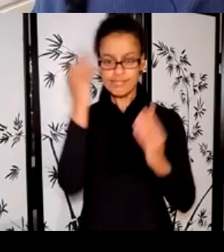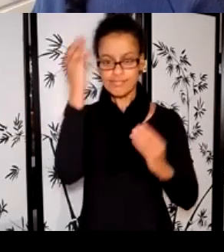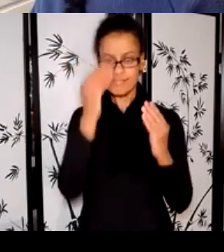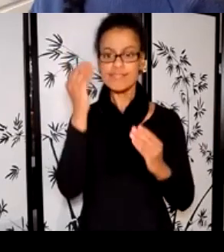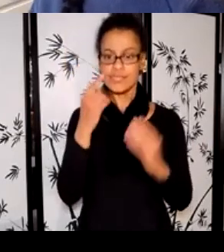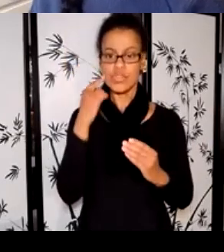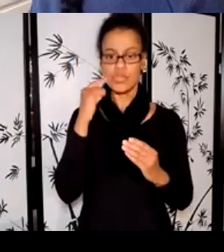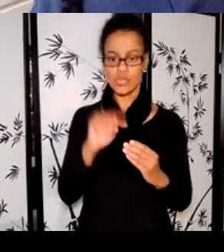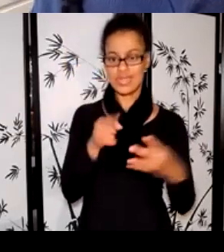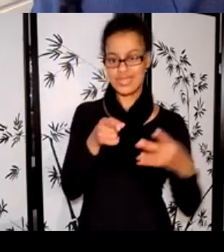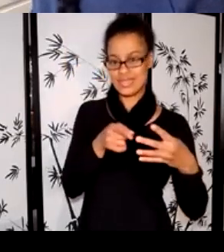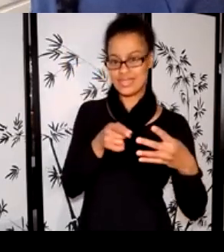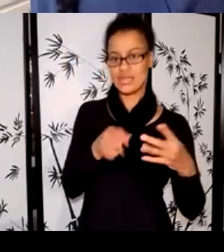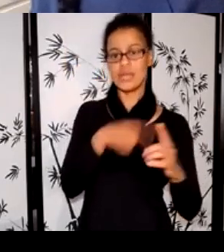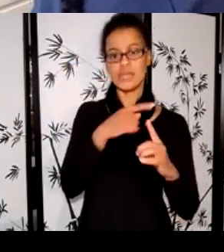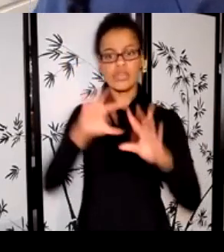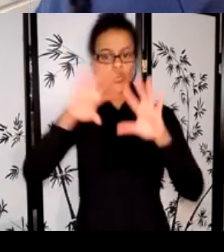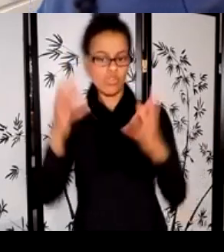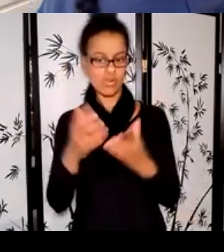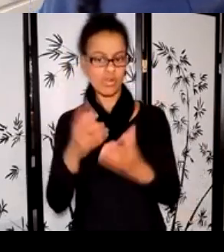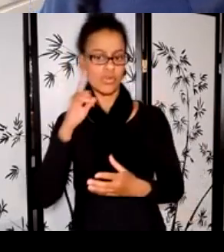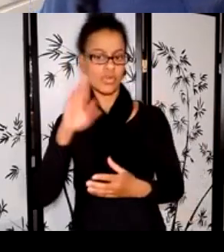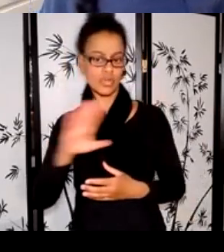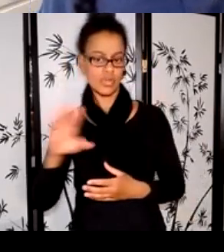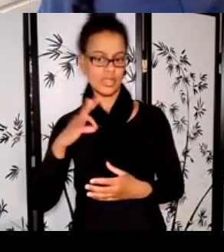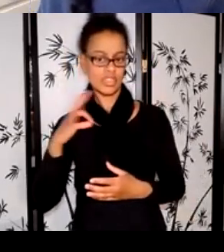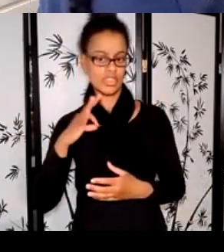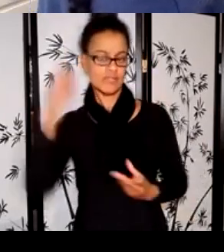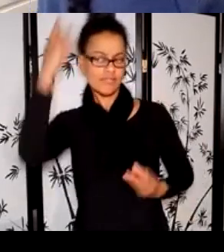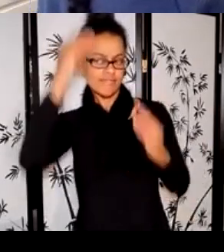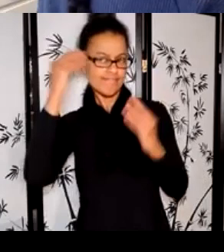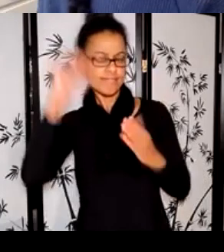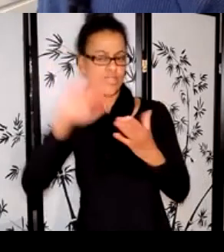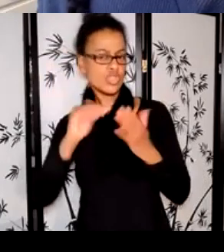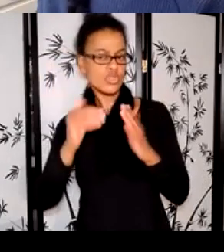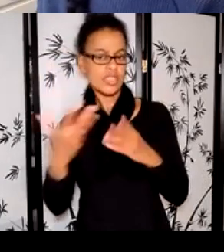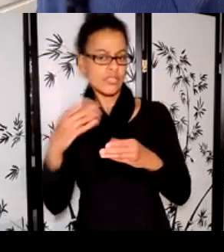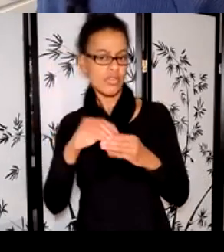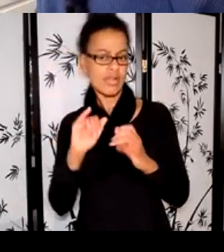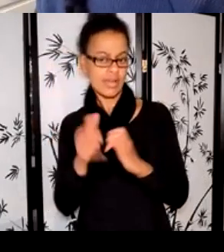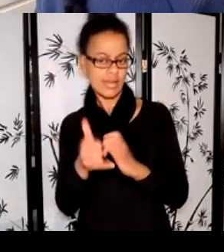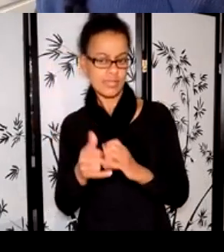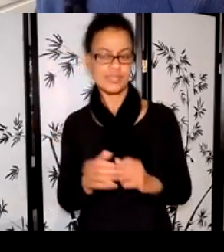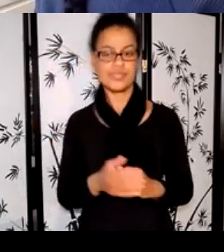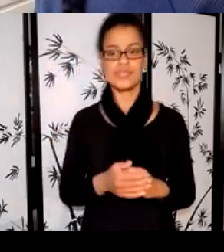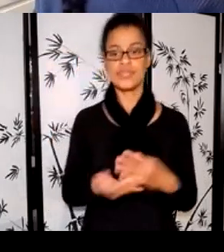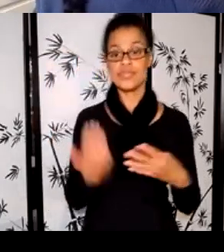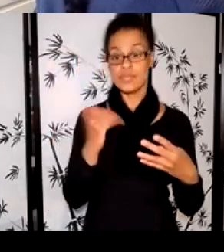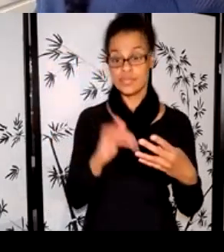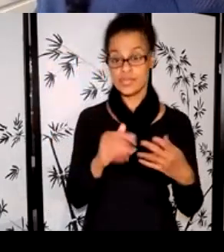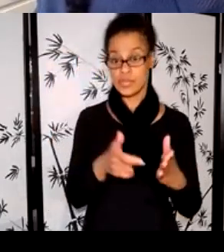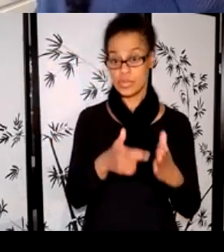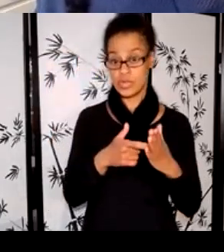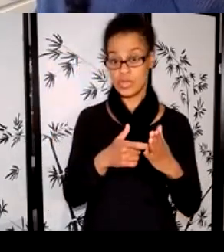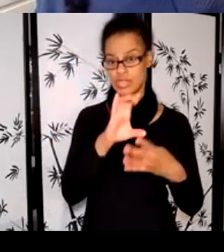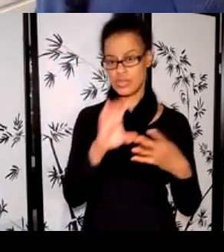Planning. The application demonstrates a deep understanding of what is required to undertake the project. While